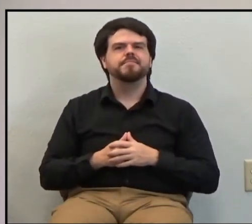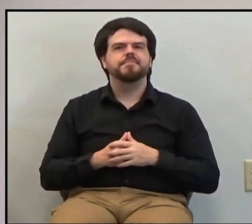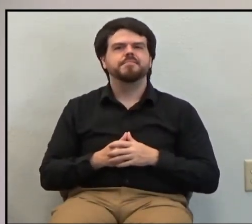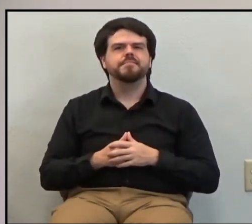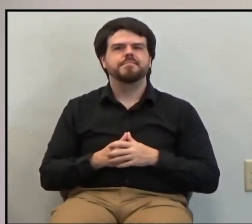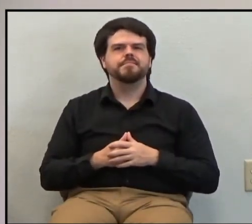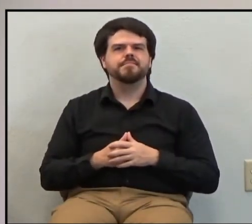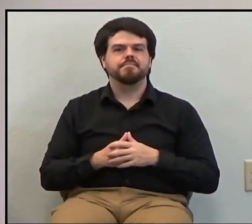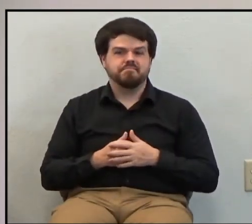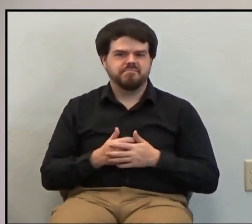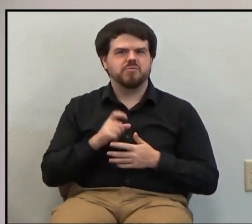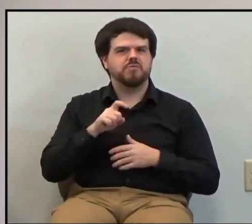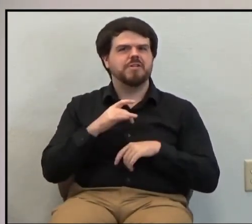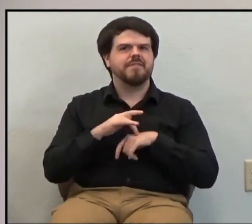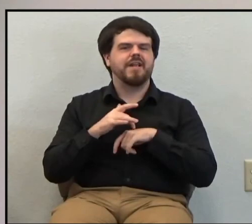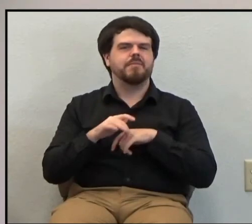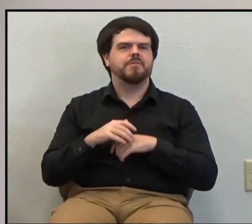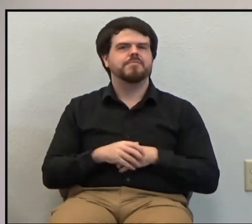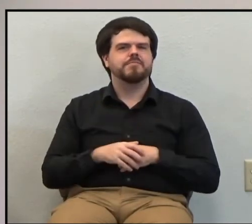You just have to be available.